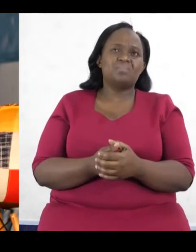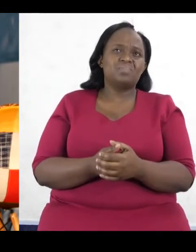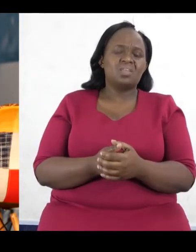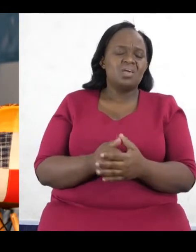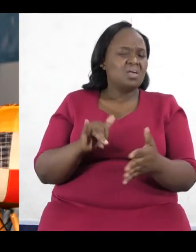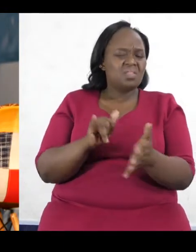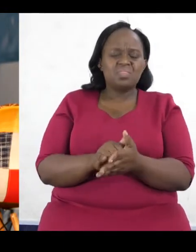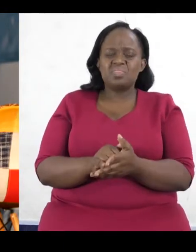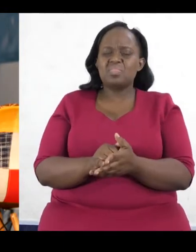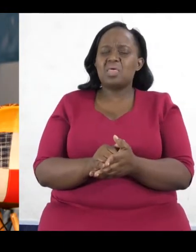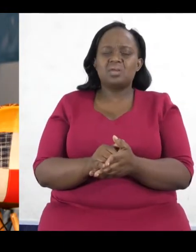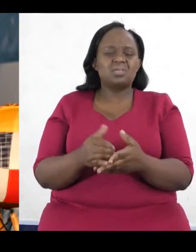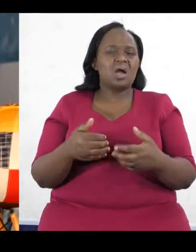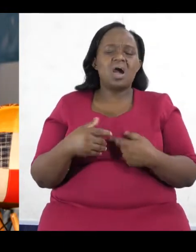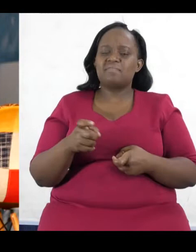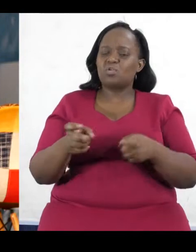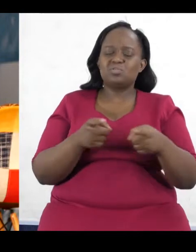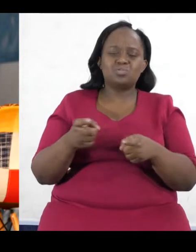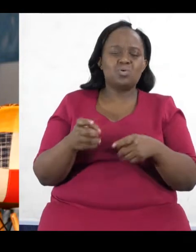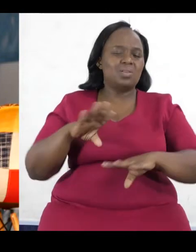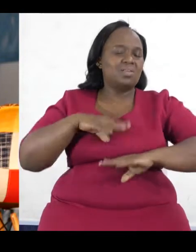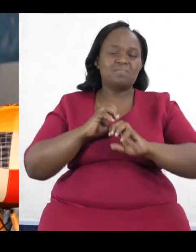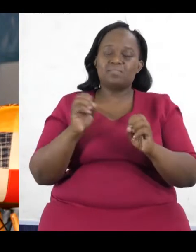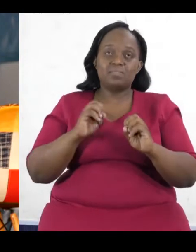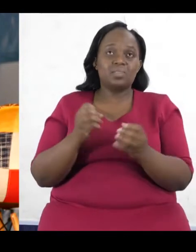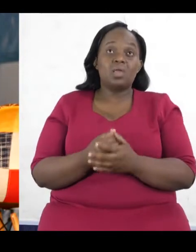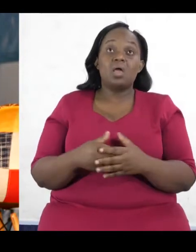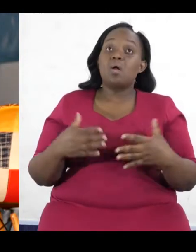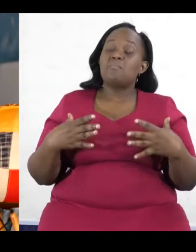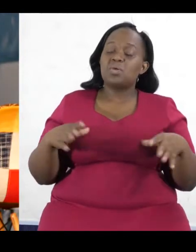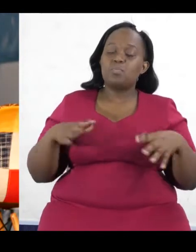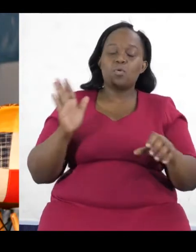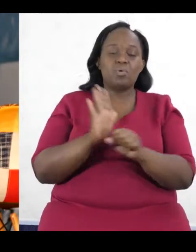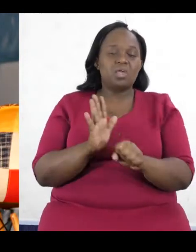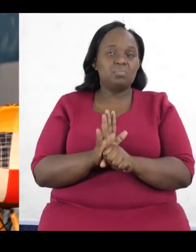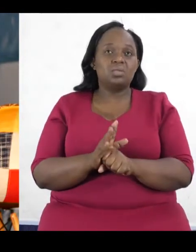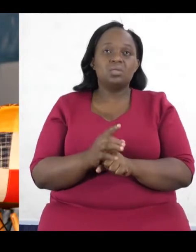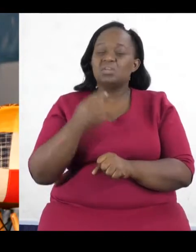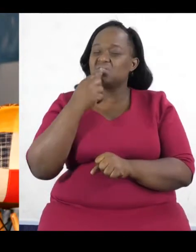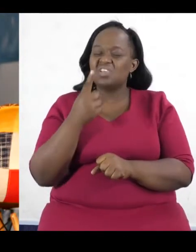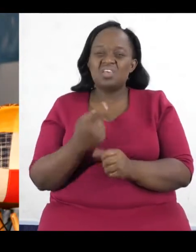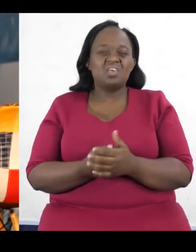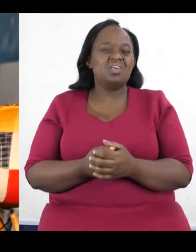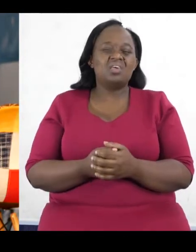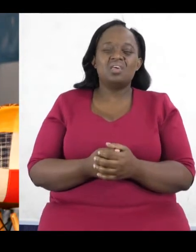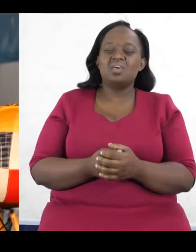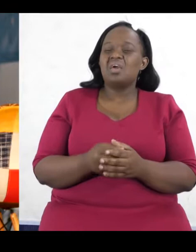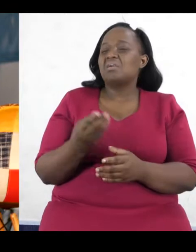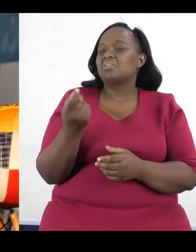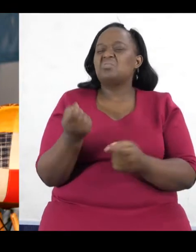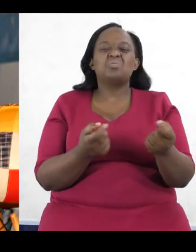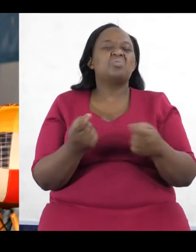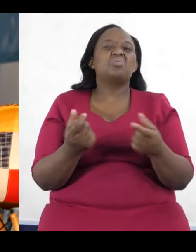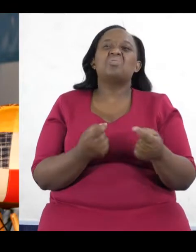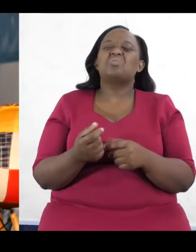Those are also not extremely regulated. In fact, if anything, a lot of people would say they're done as a token kind of thing.